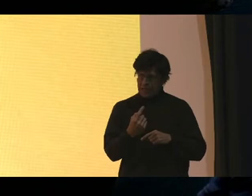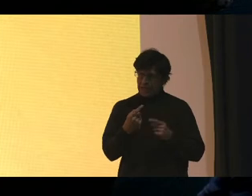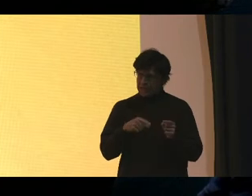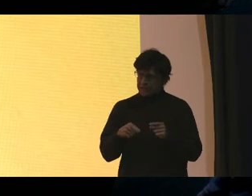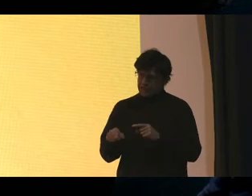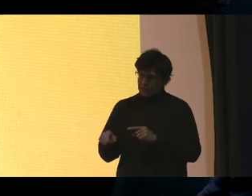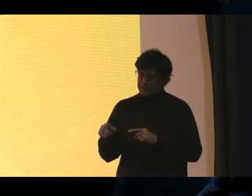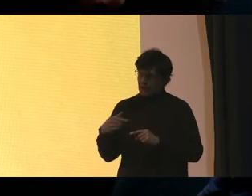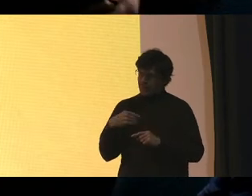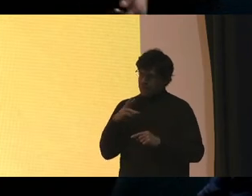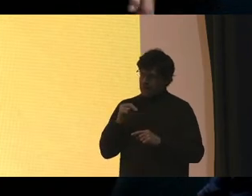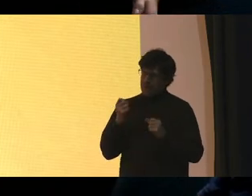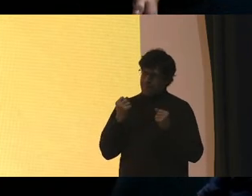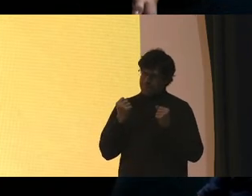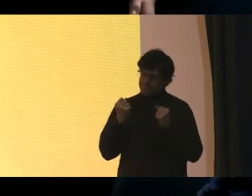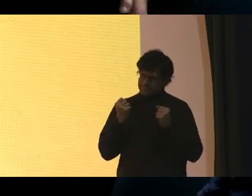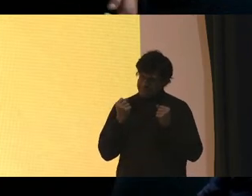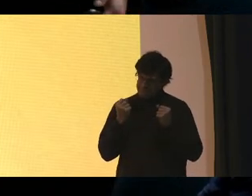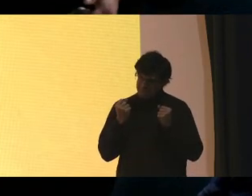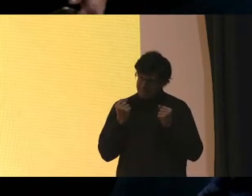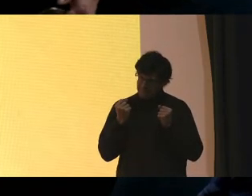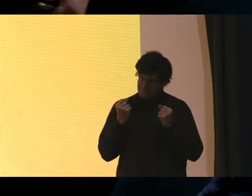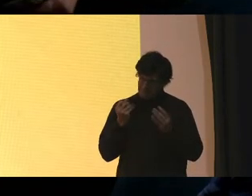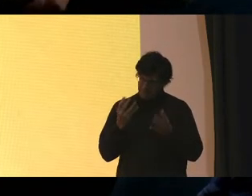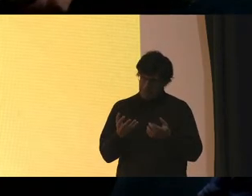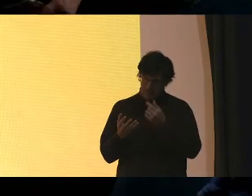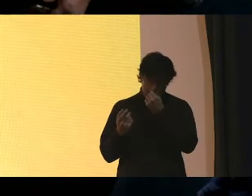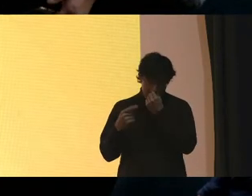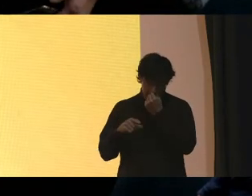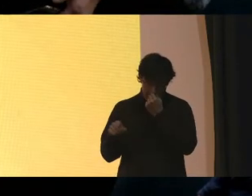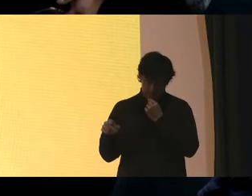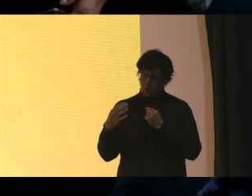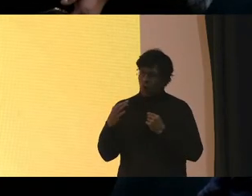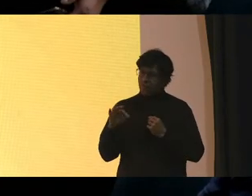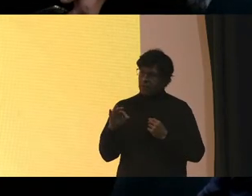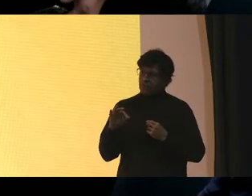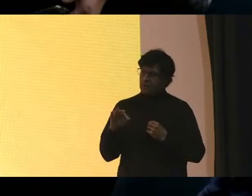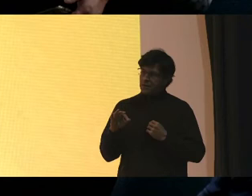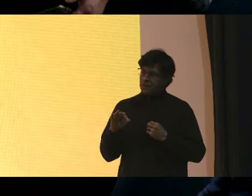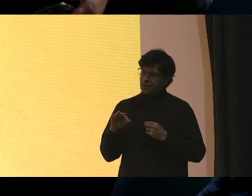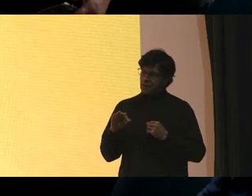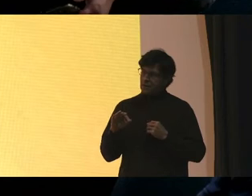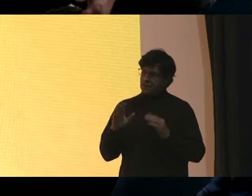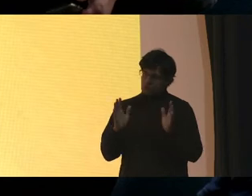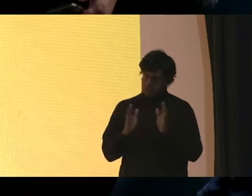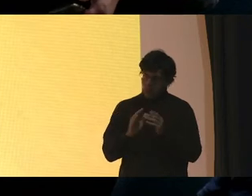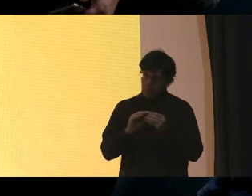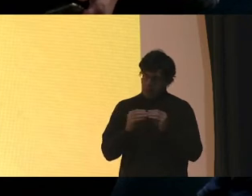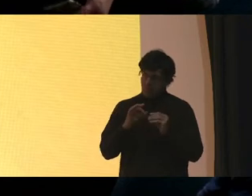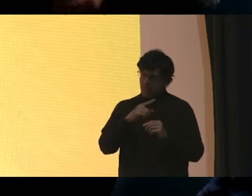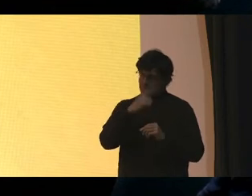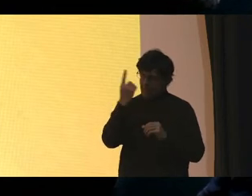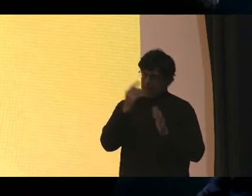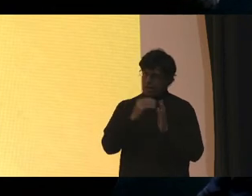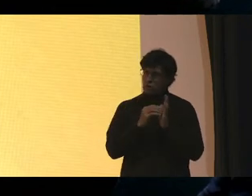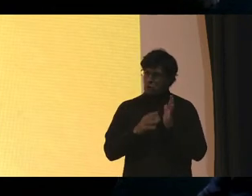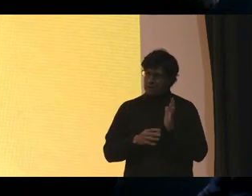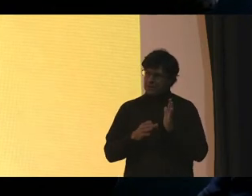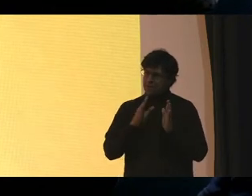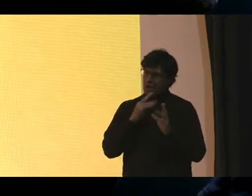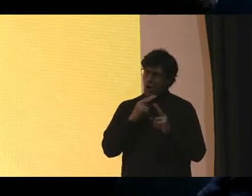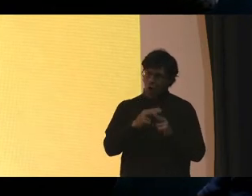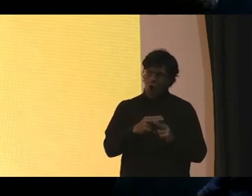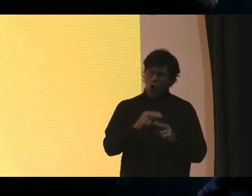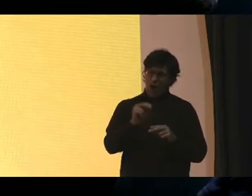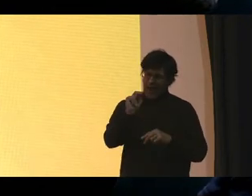There have been many, many, many incidences of the small number of black students being called the